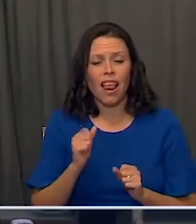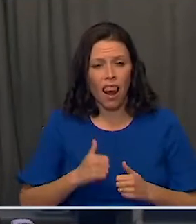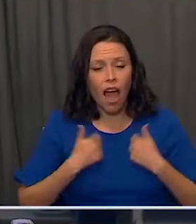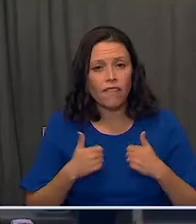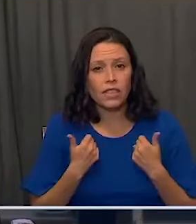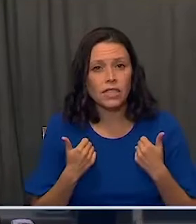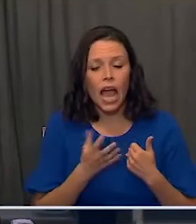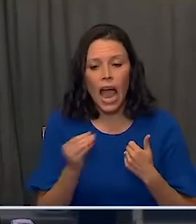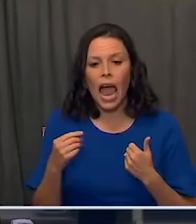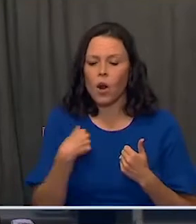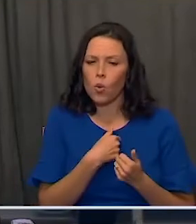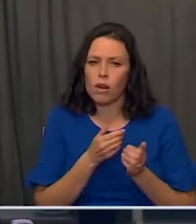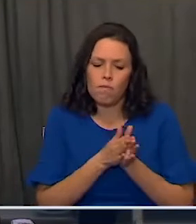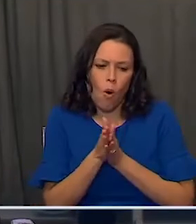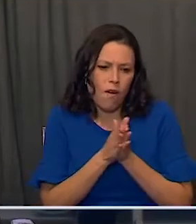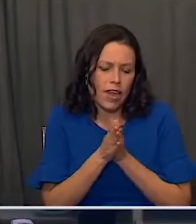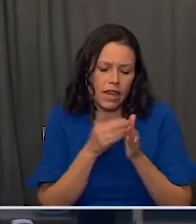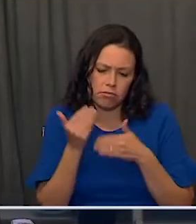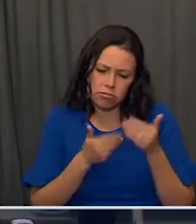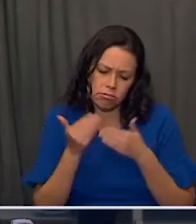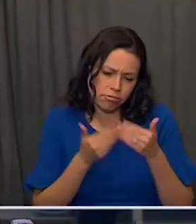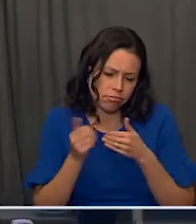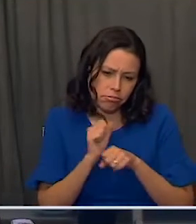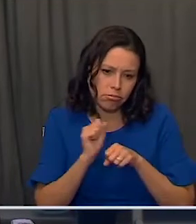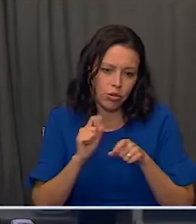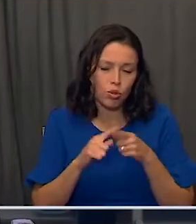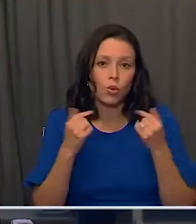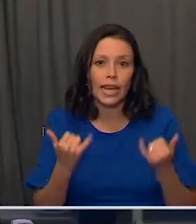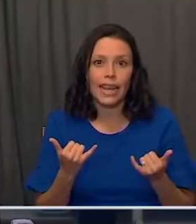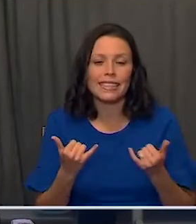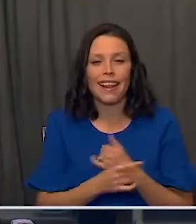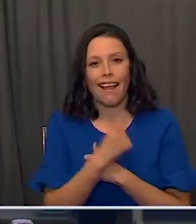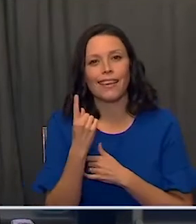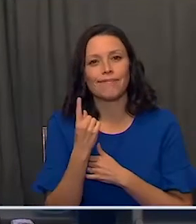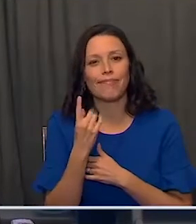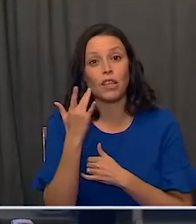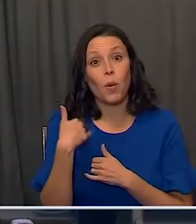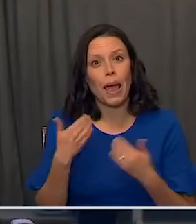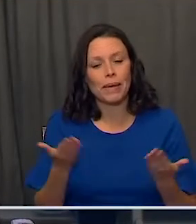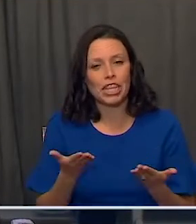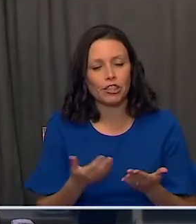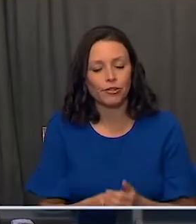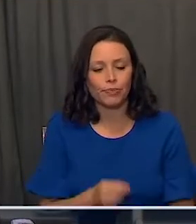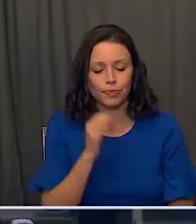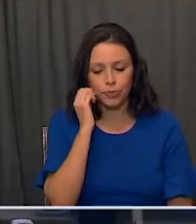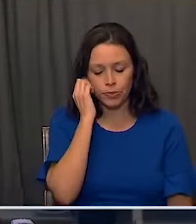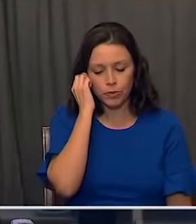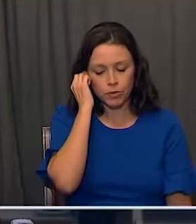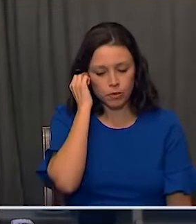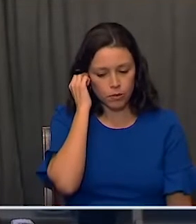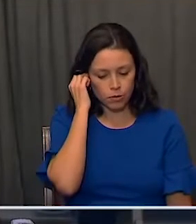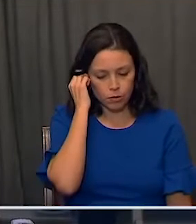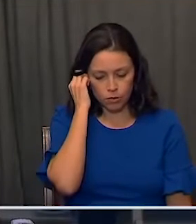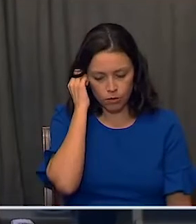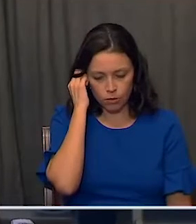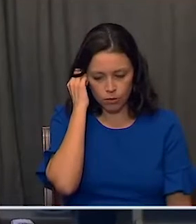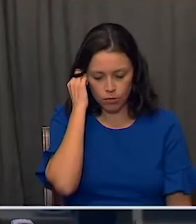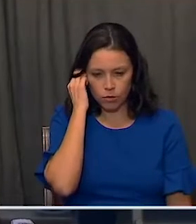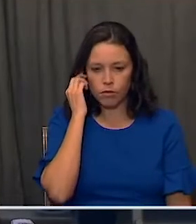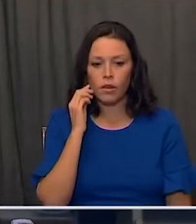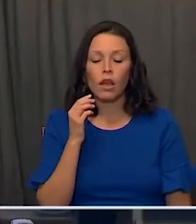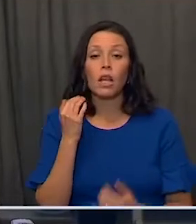And it has driven us to this end state. And that's why we're here today. A couple of things as we got started in our planning.